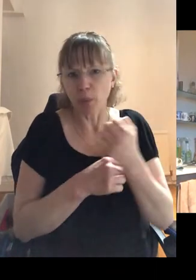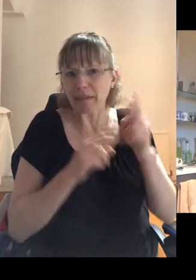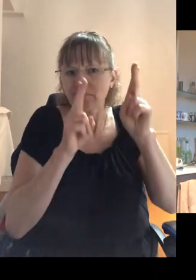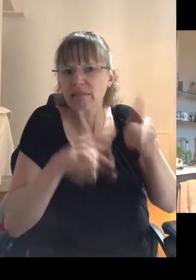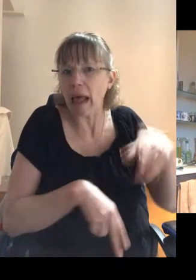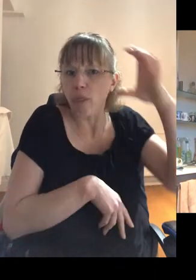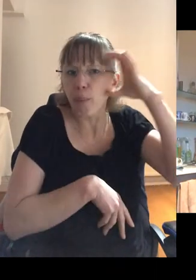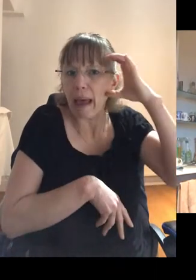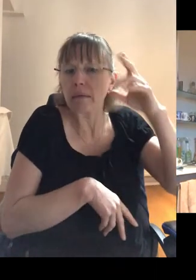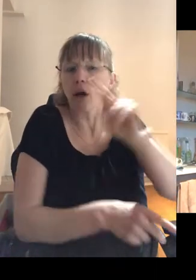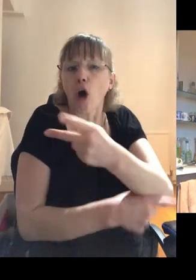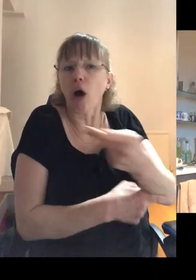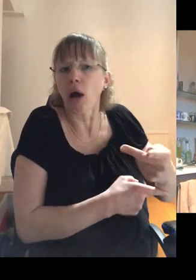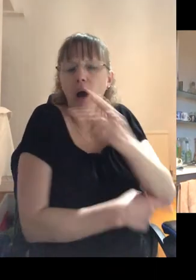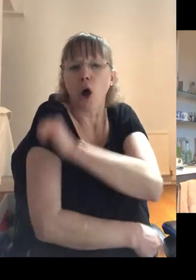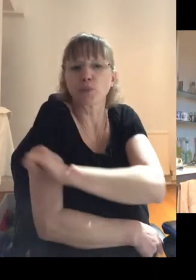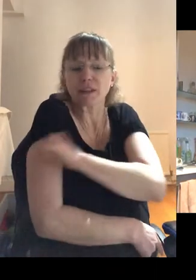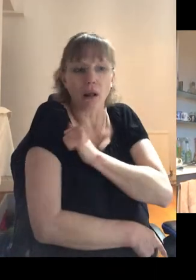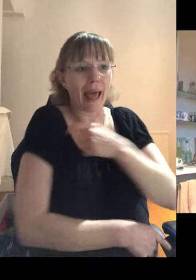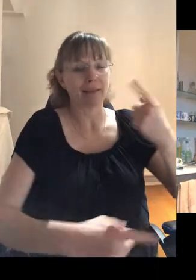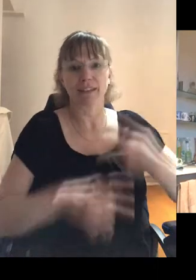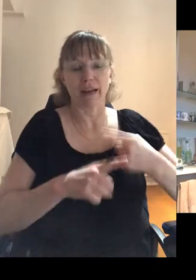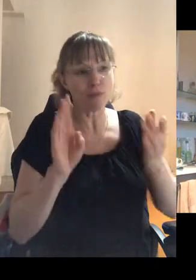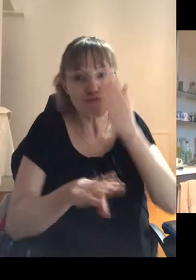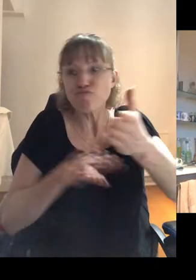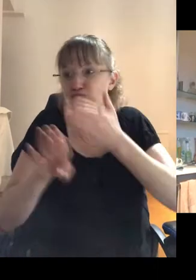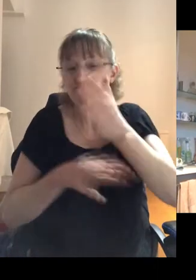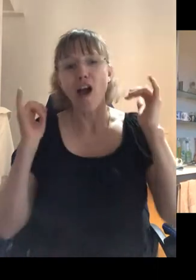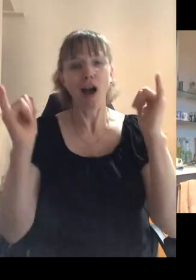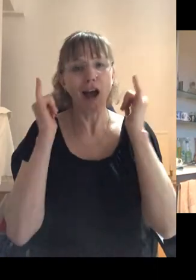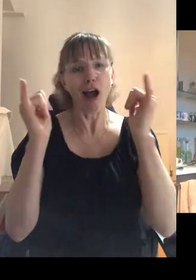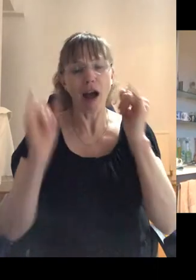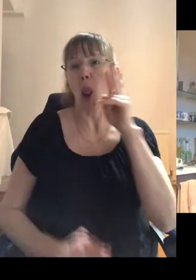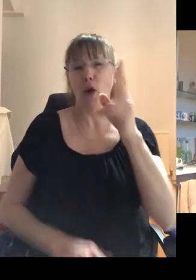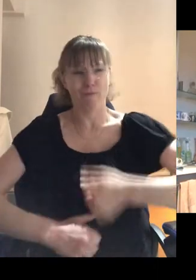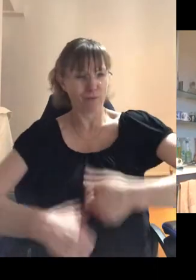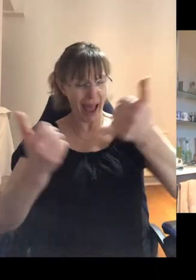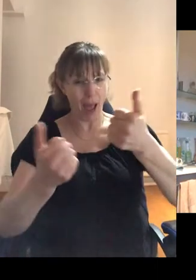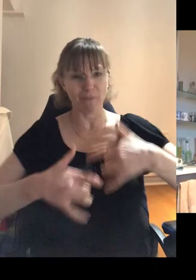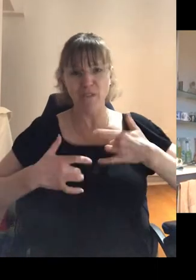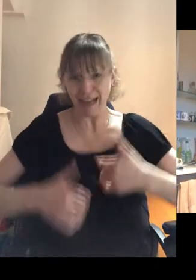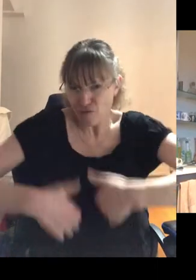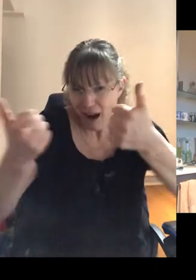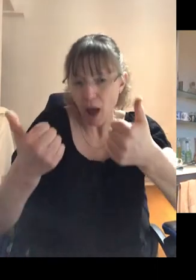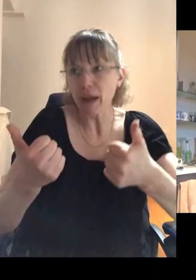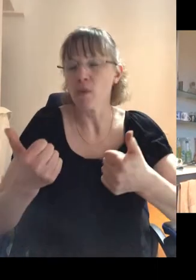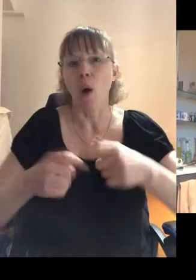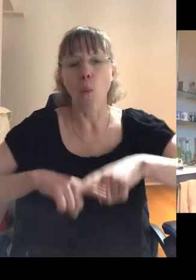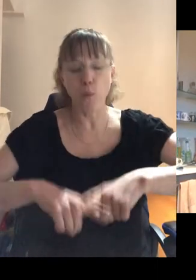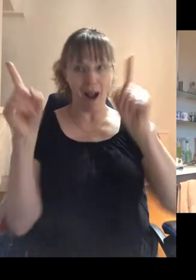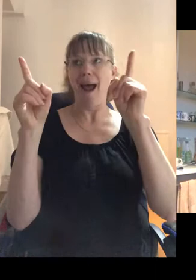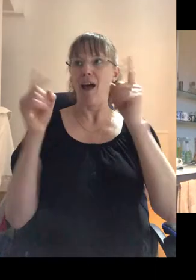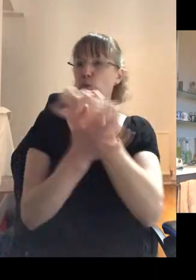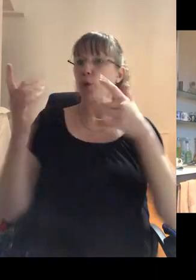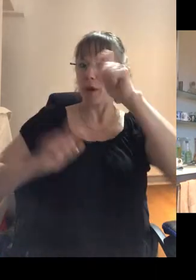deathbeds in those hospitals and were suddenly out clubbing and looking fantastic and feeling great. I mean, it was a, it was a, it just such a turnaround for